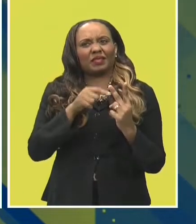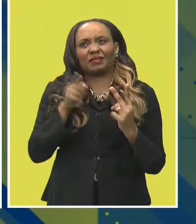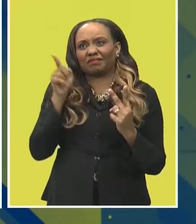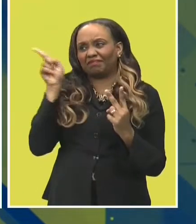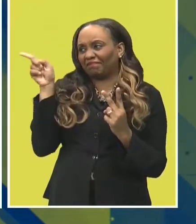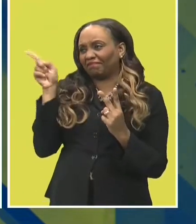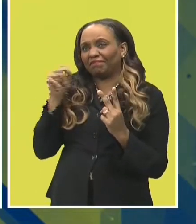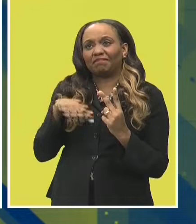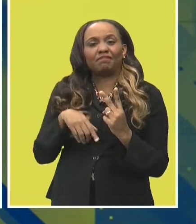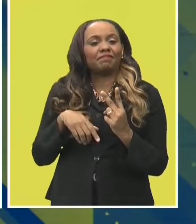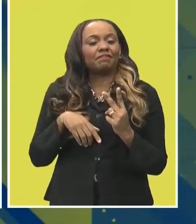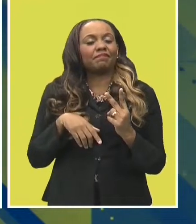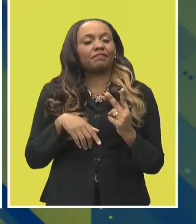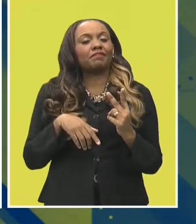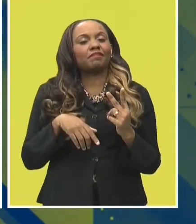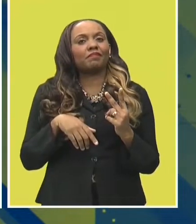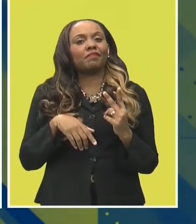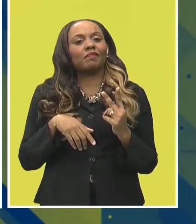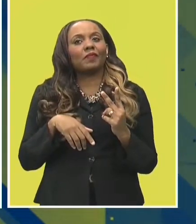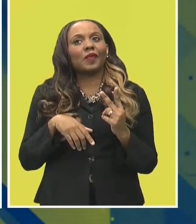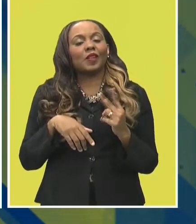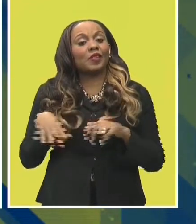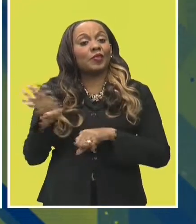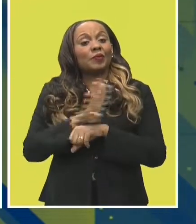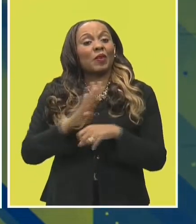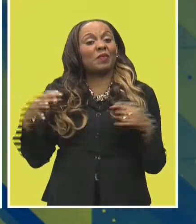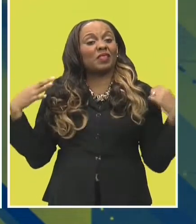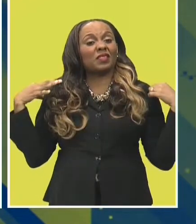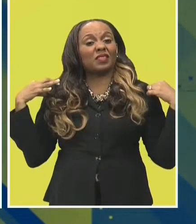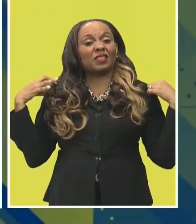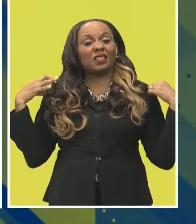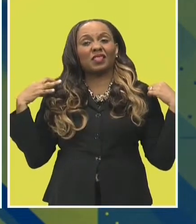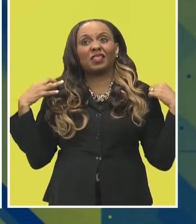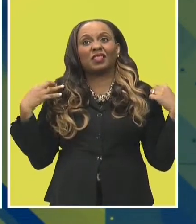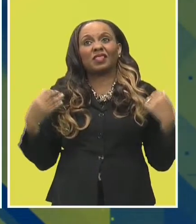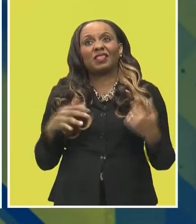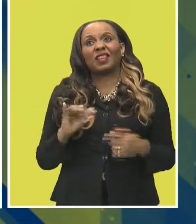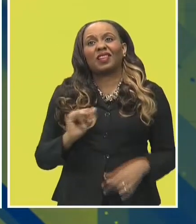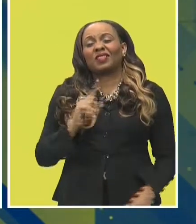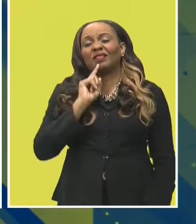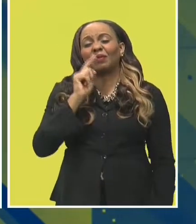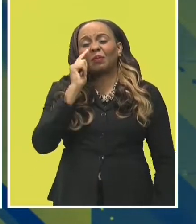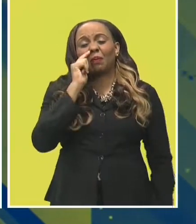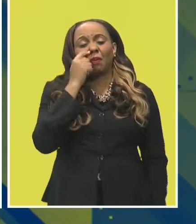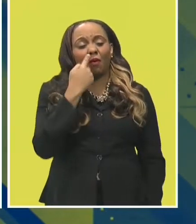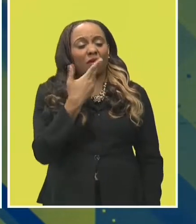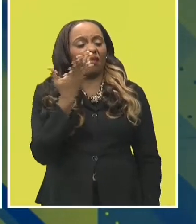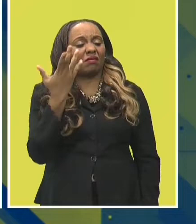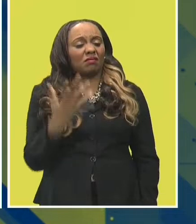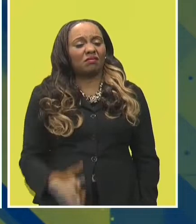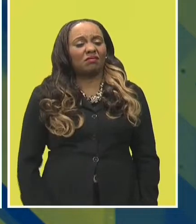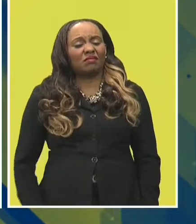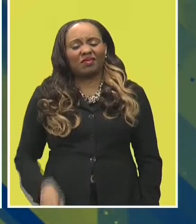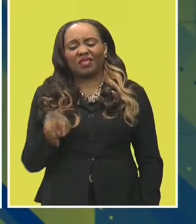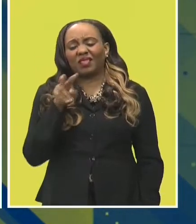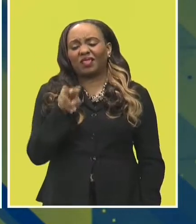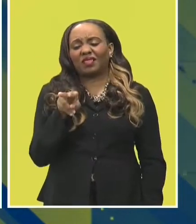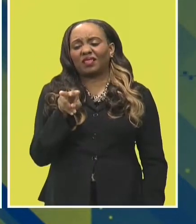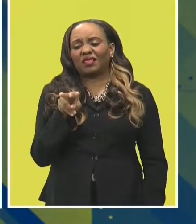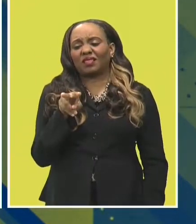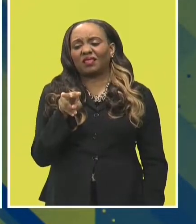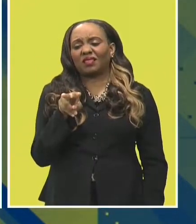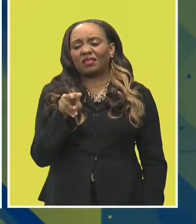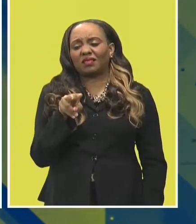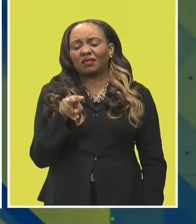found was that the Barbadian shirts that were around at the time, they were pretty boring and pretty played out. So we created that line